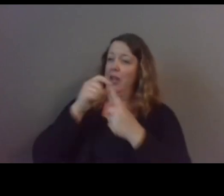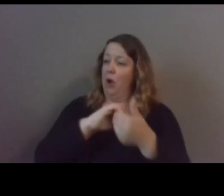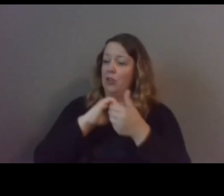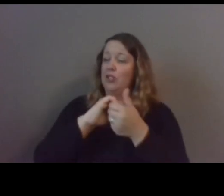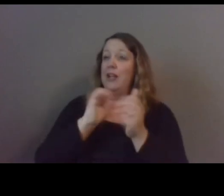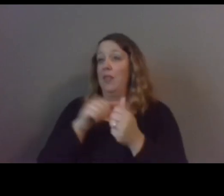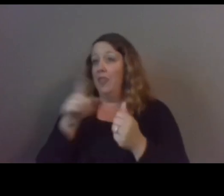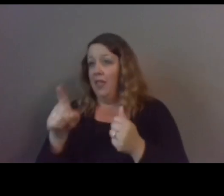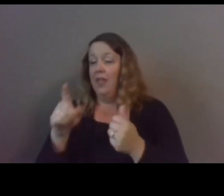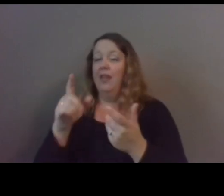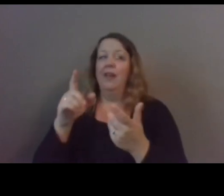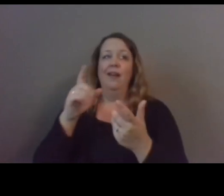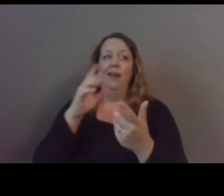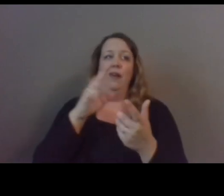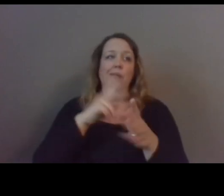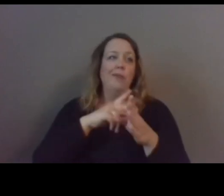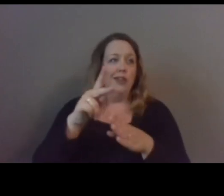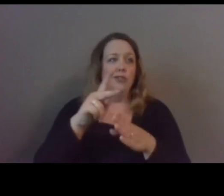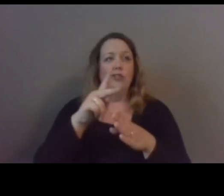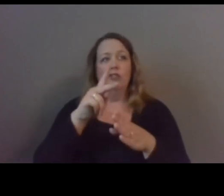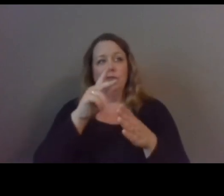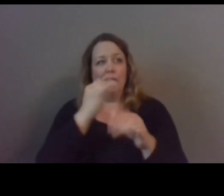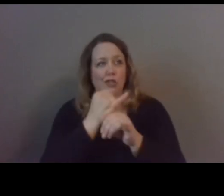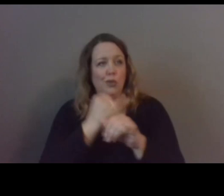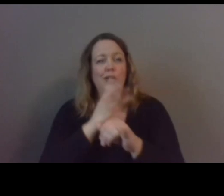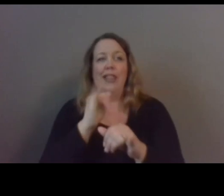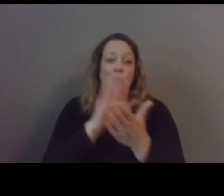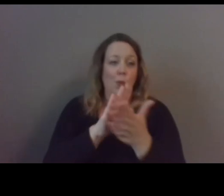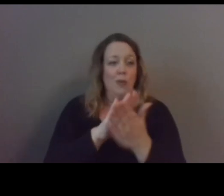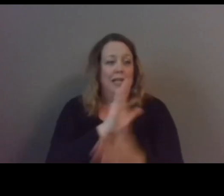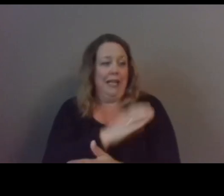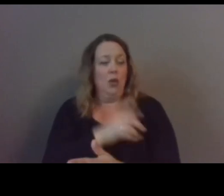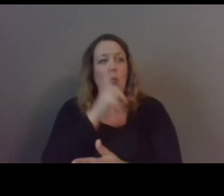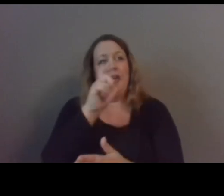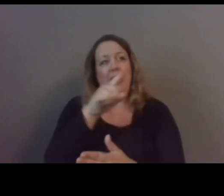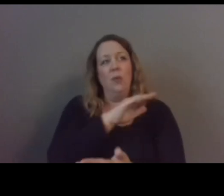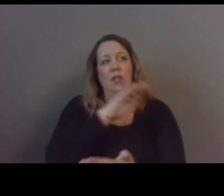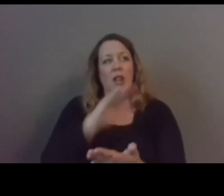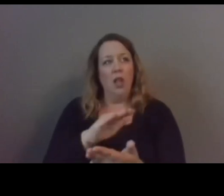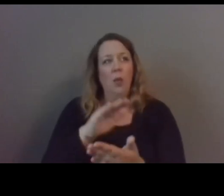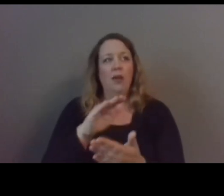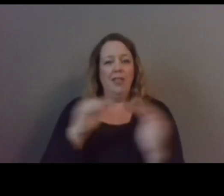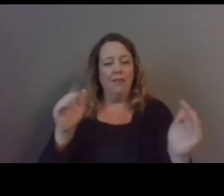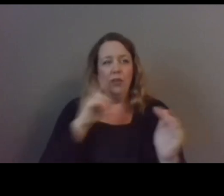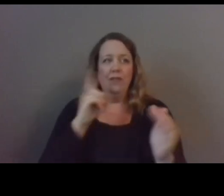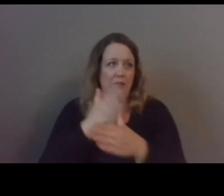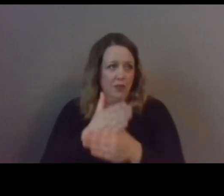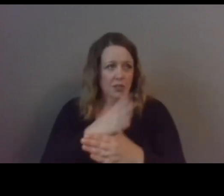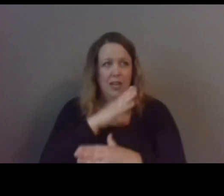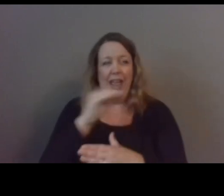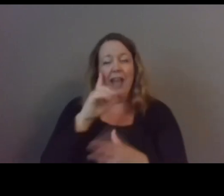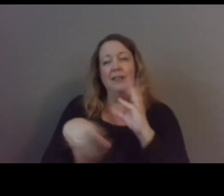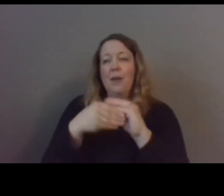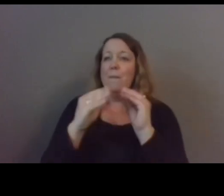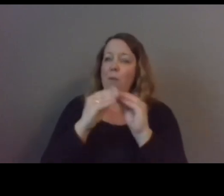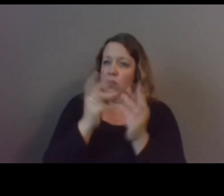professional helping institutions like schools and clinics for those who need those lower level or light interventions and additional research funding is